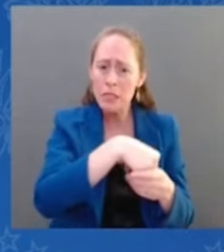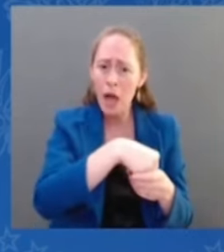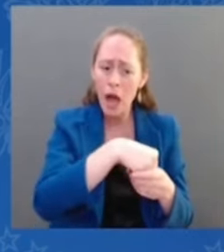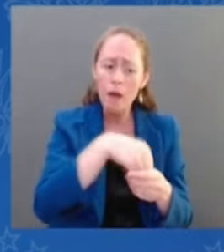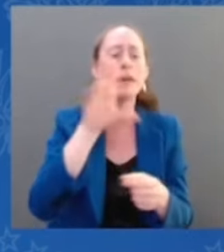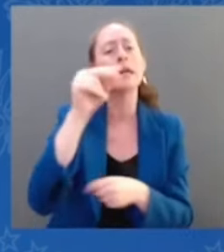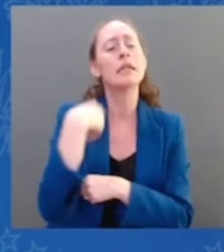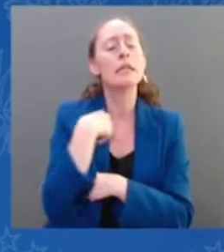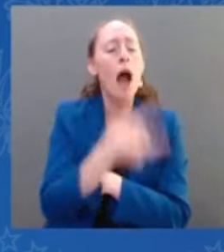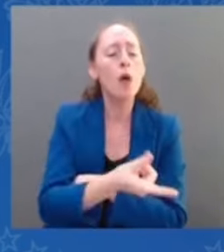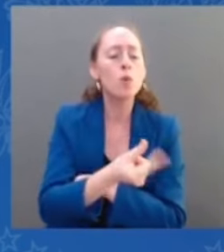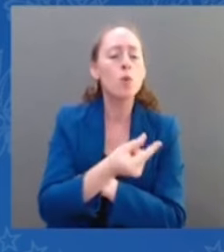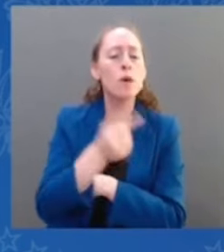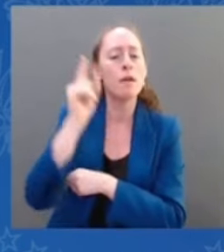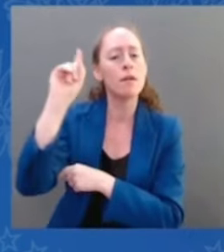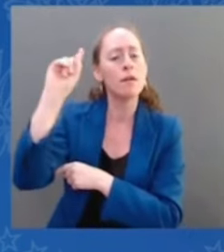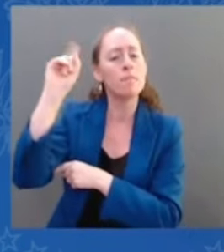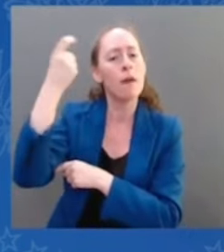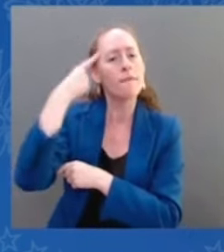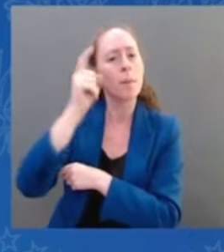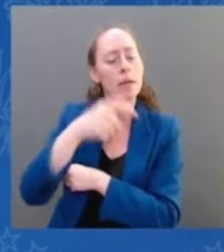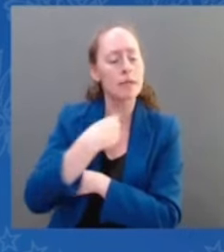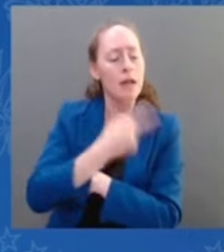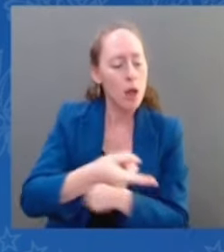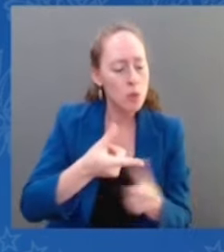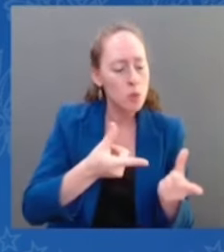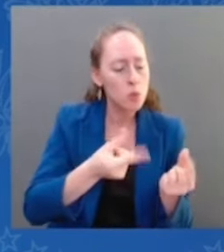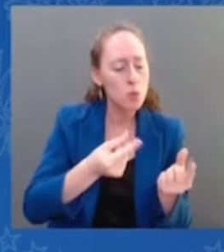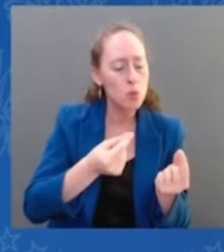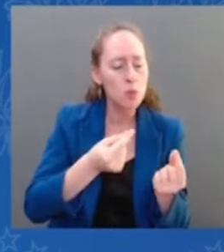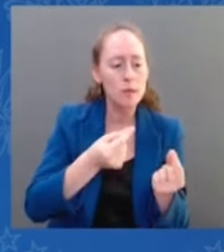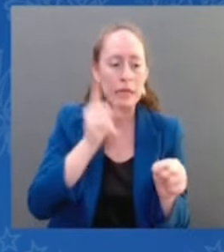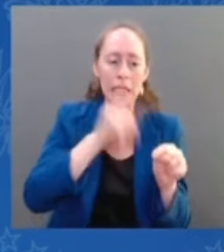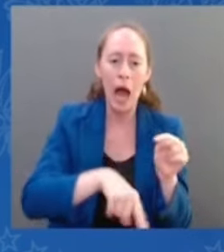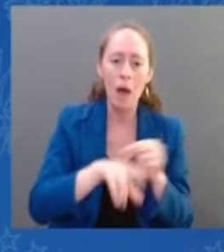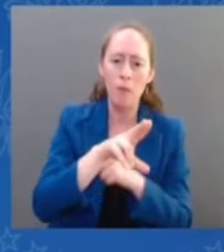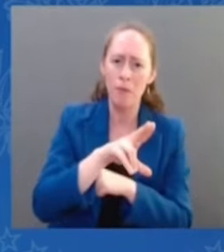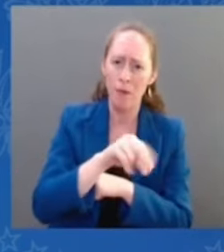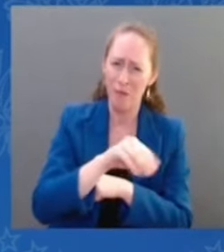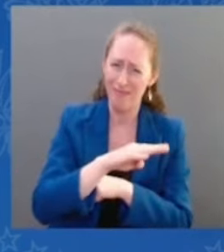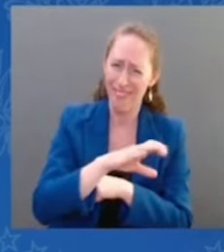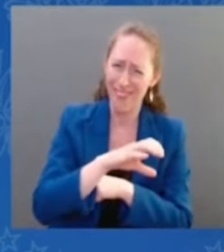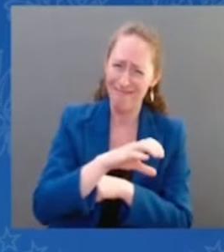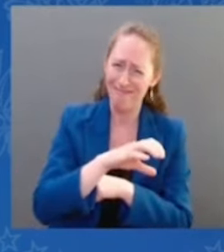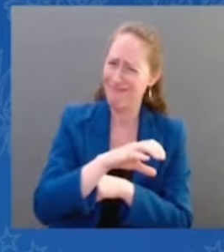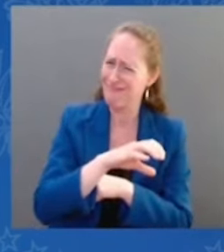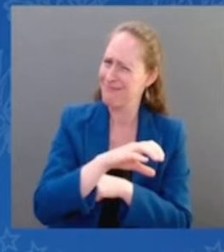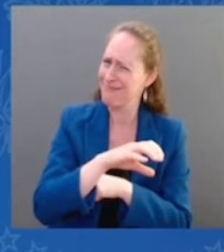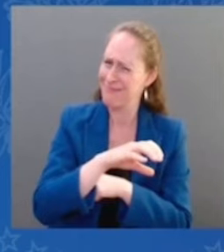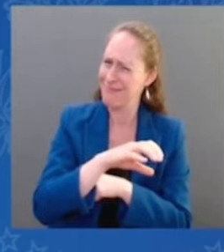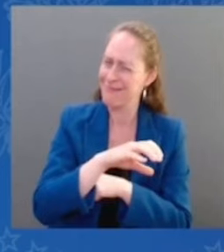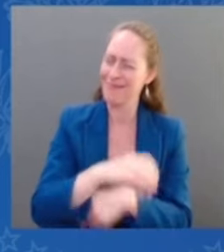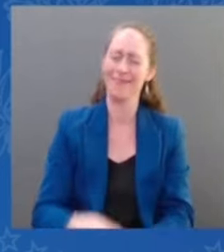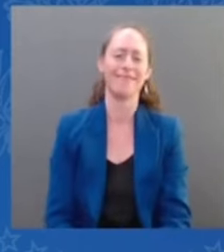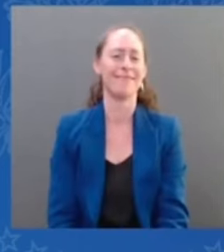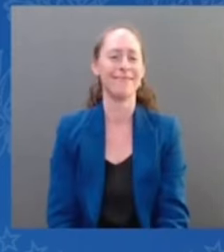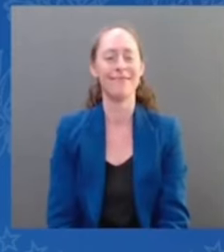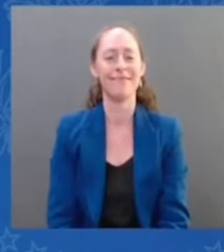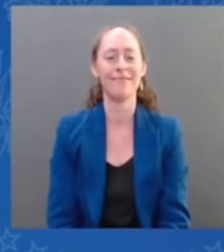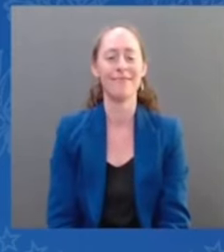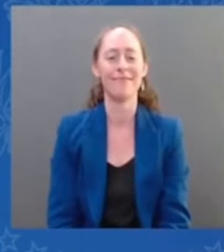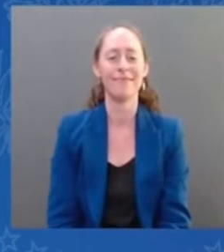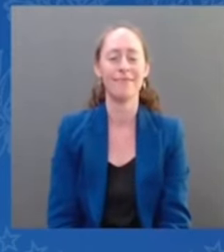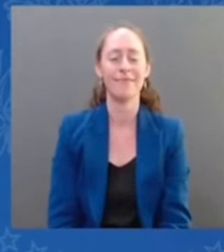Right now, on all 50 states in the District of Columbia, the Affordable Care Act guarantees insurance coverage for women's health